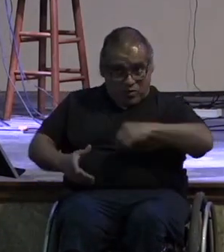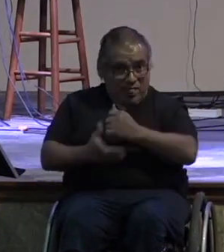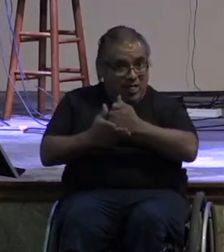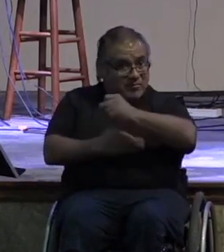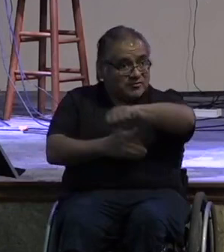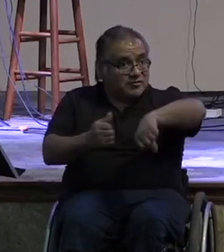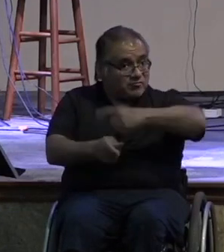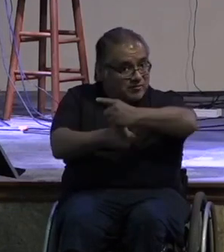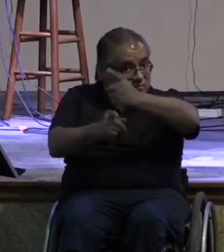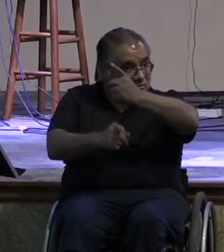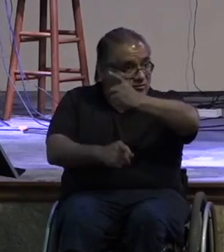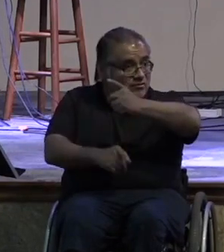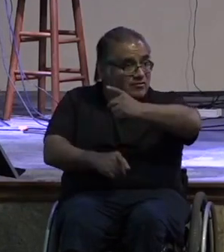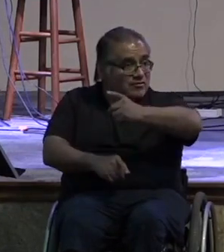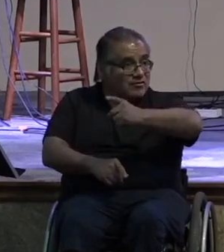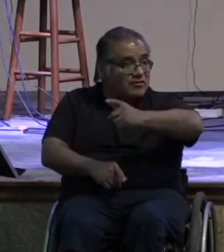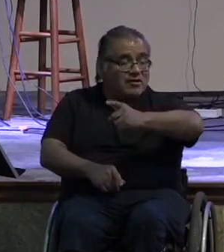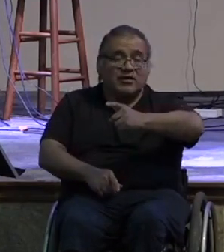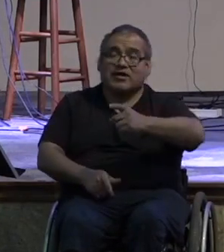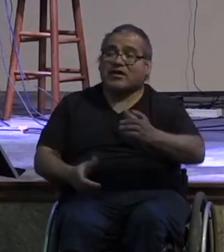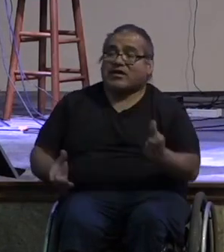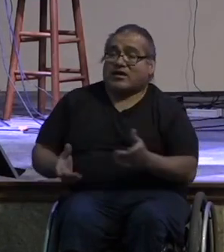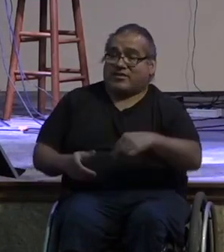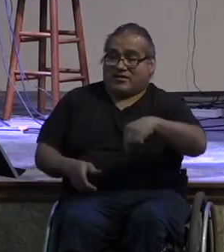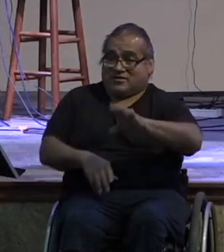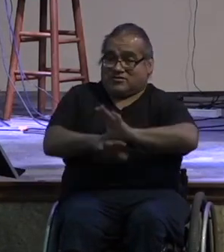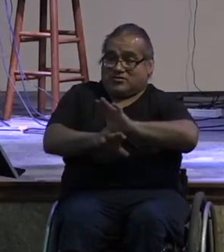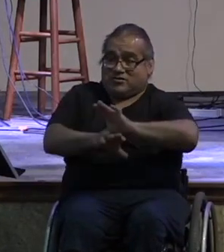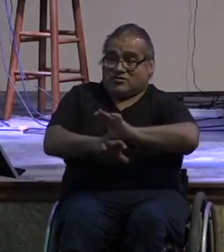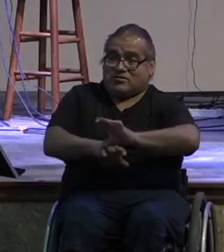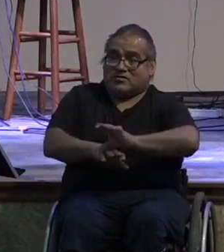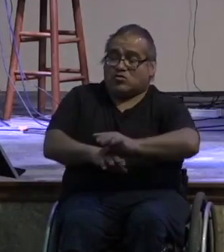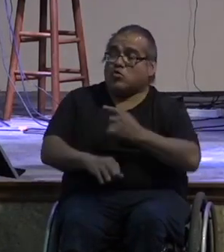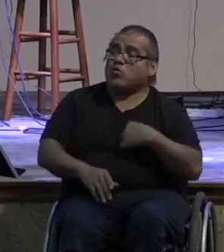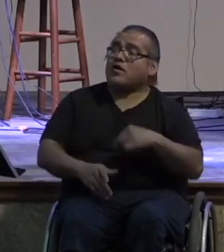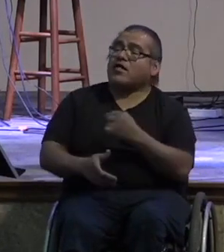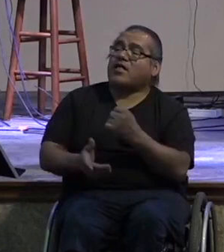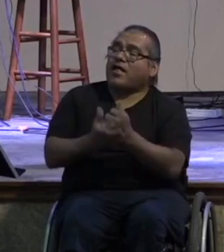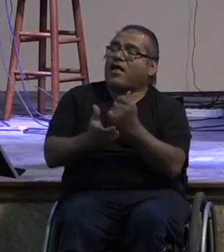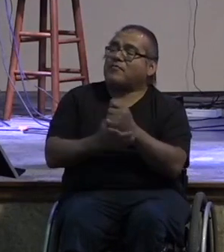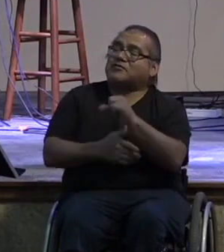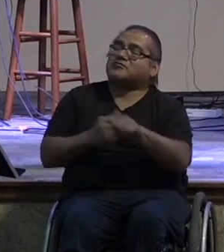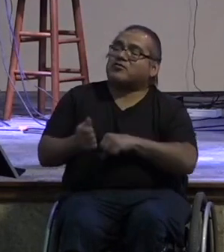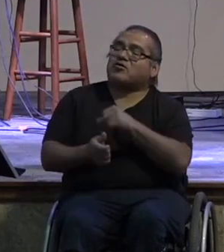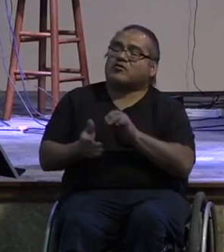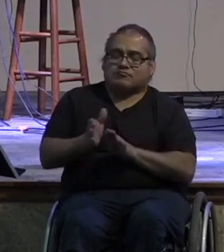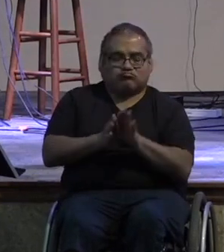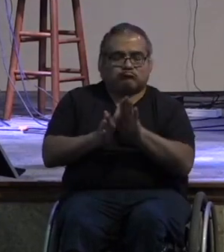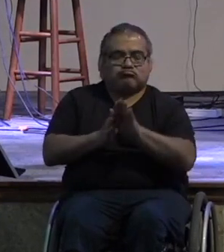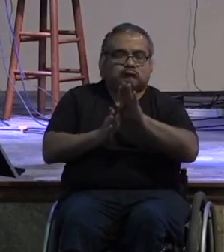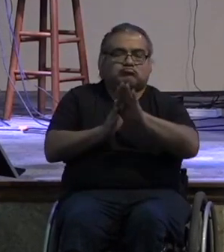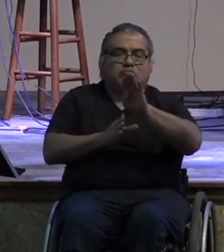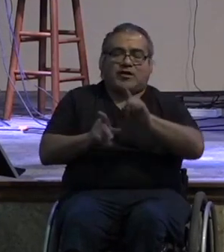and here at this church we help each other to be committed multiplying followers of